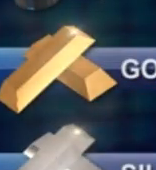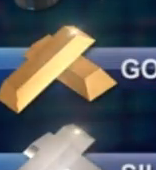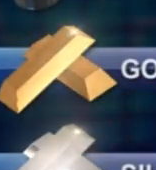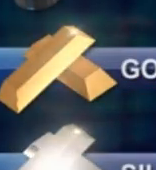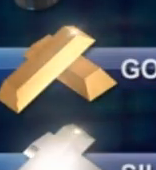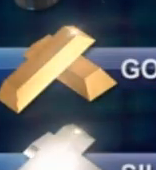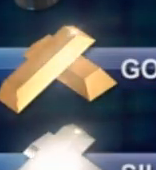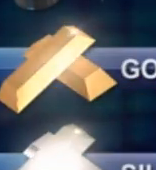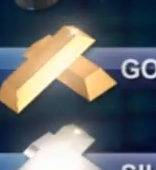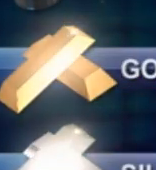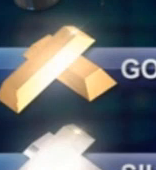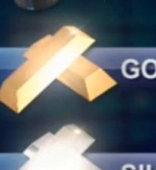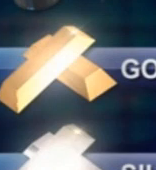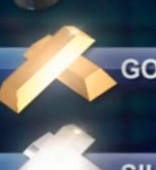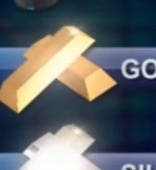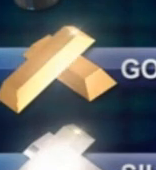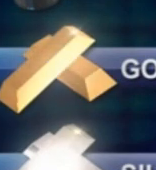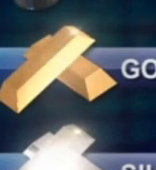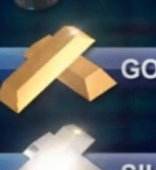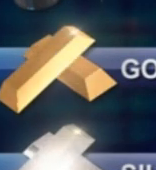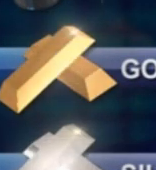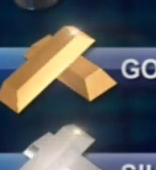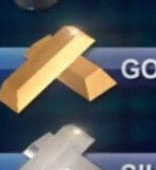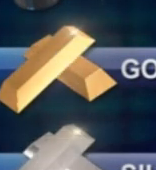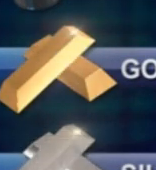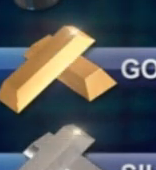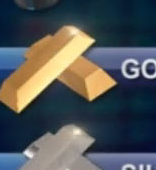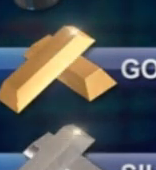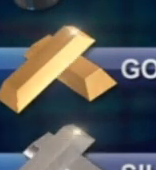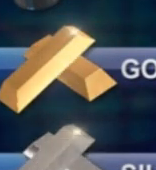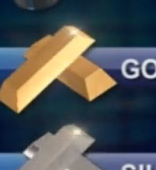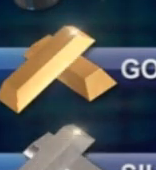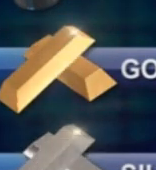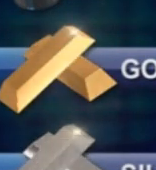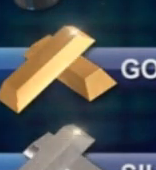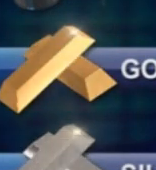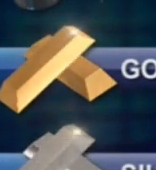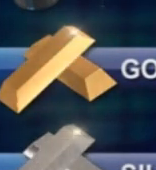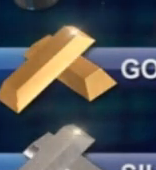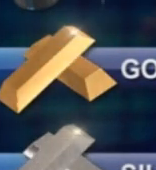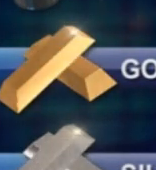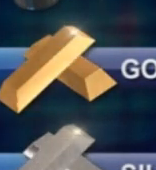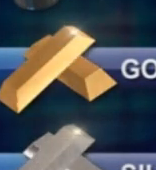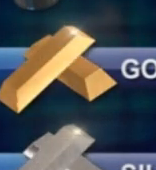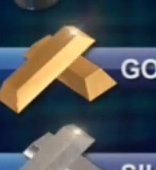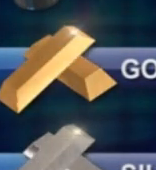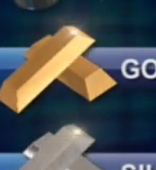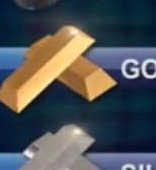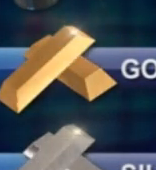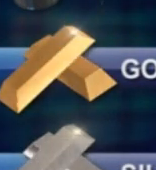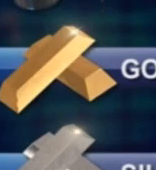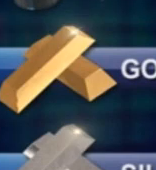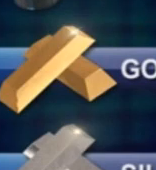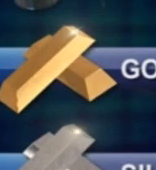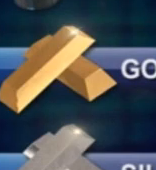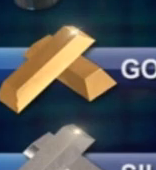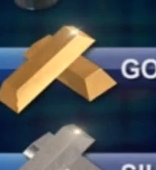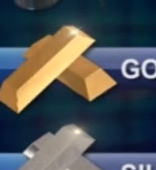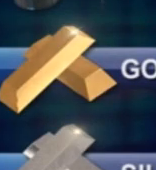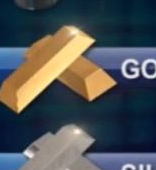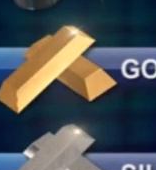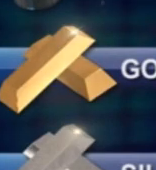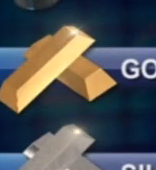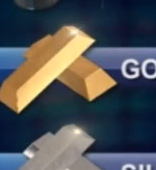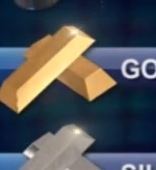Oil price rose to over $59 a barrel, gold climbed to $1,784 per ounce,